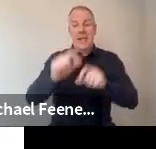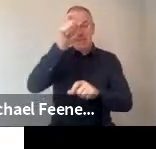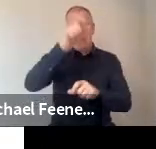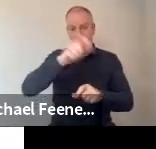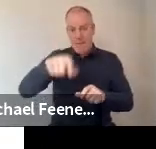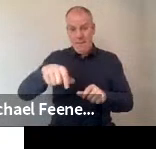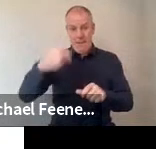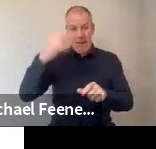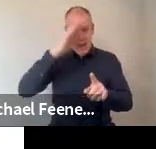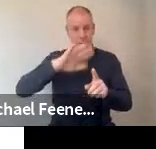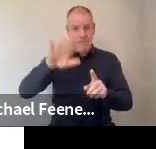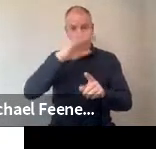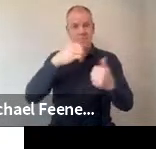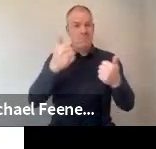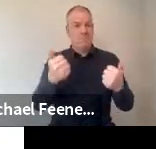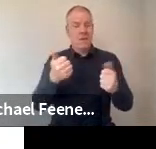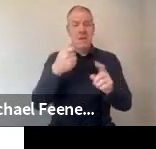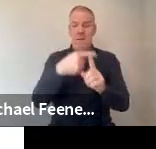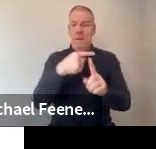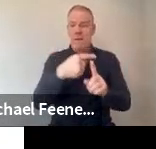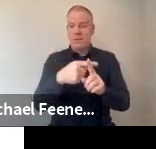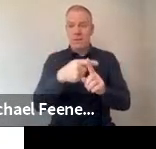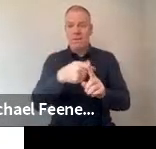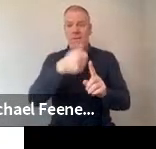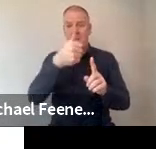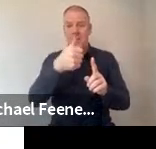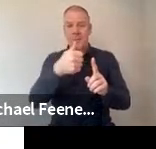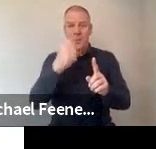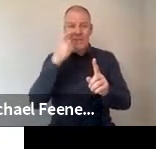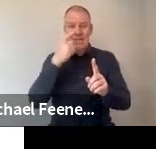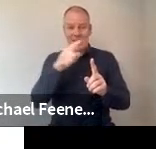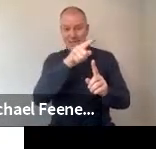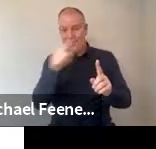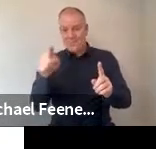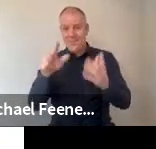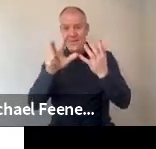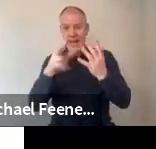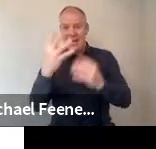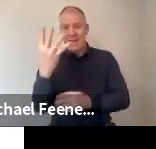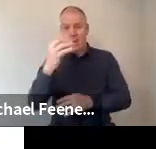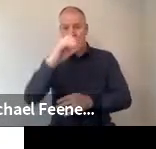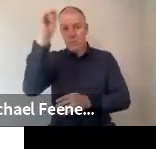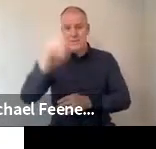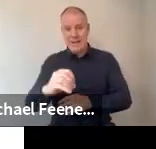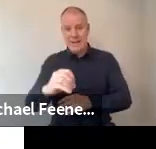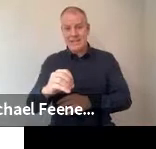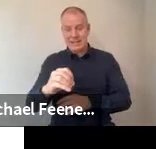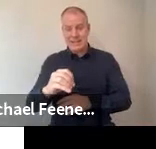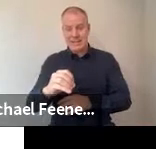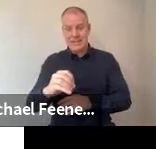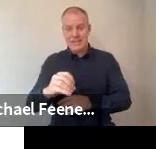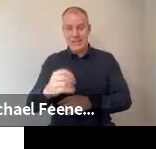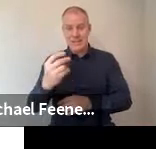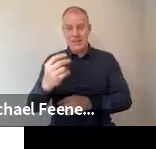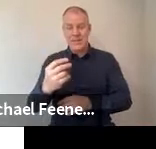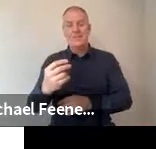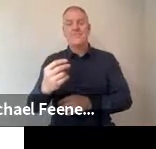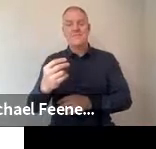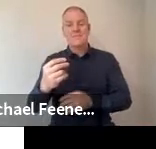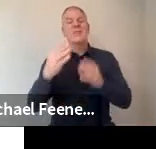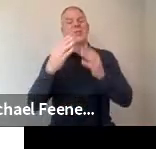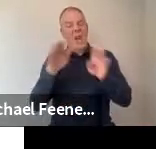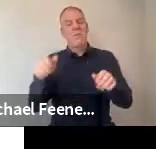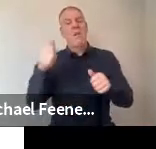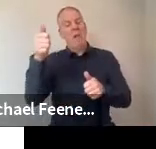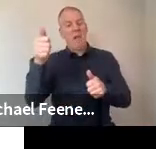Ireland got a very positive response. You can see here, 84% of people saying that in general,